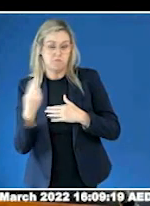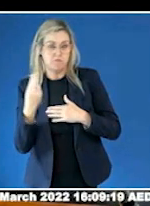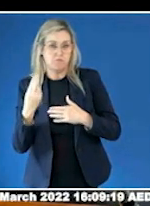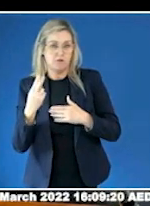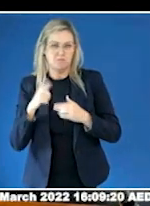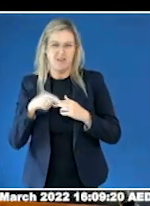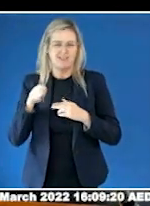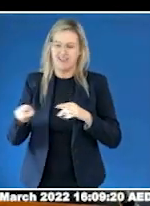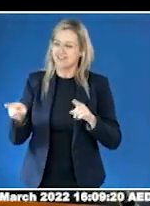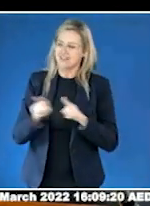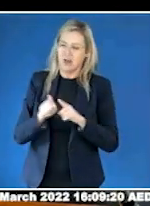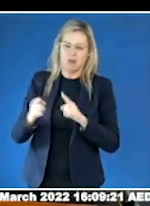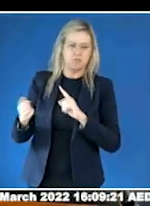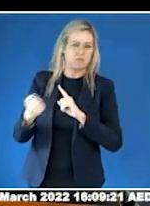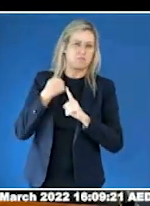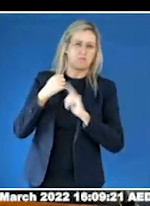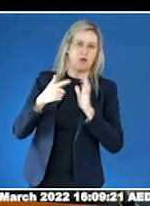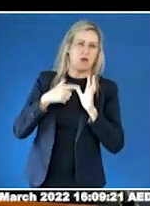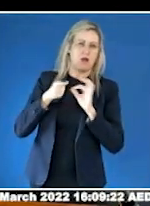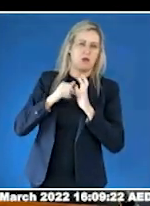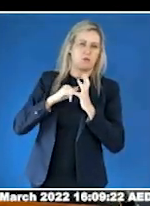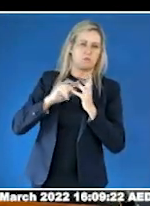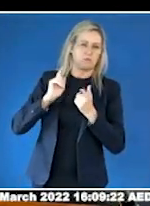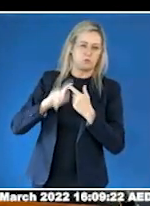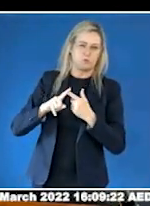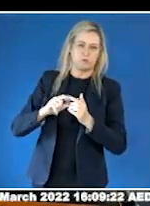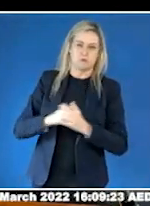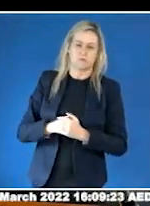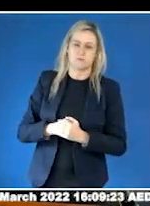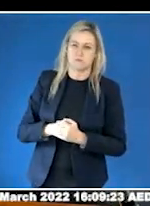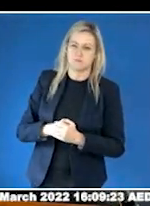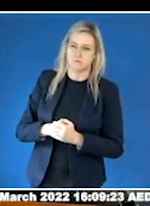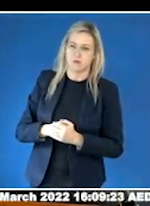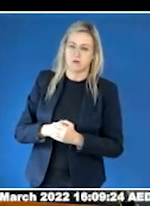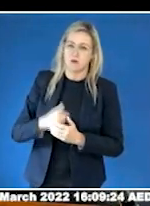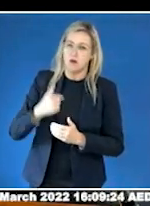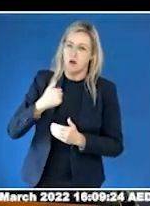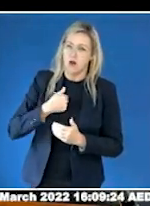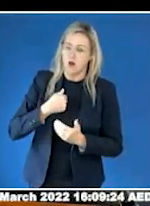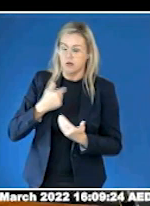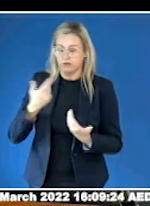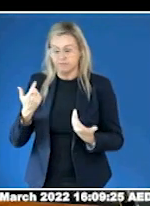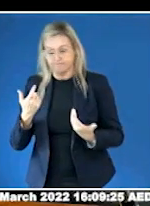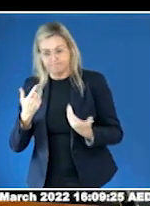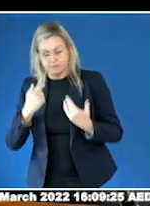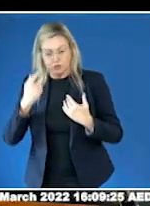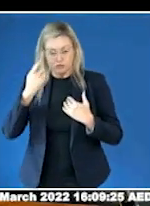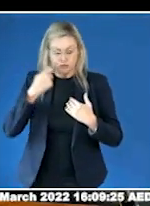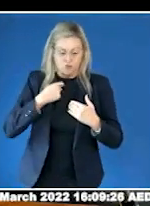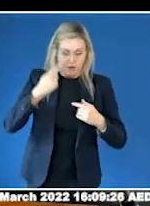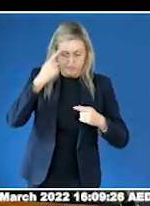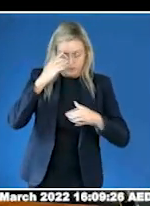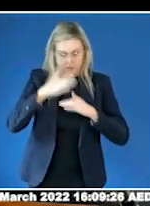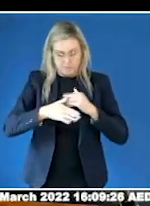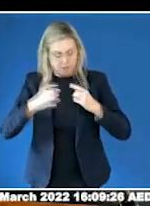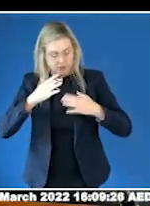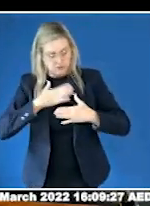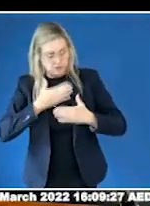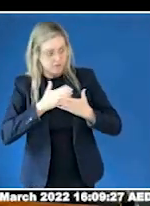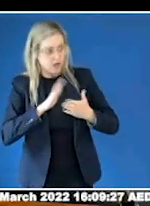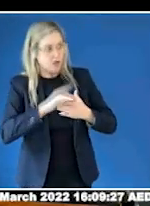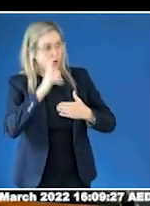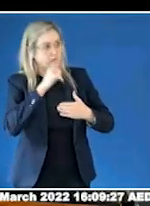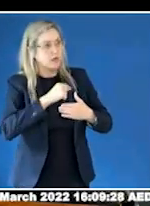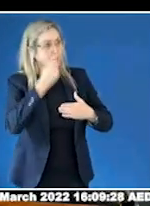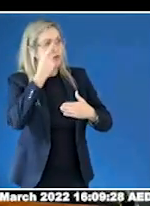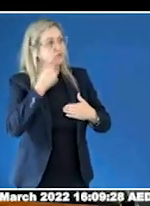myself from the world, all in the name of self-preservation. I bounce between perfectionistic overachieving to not being able to achieve